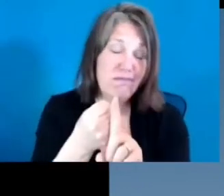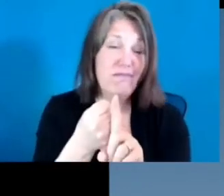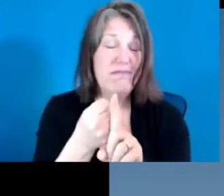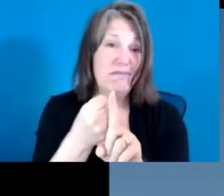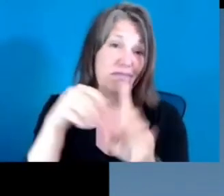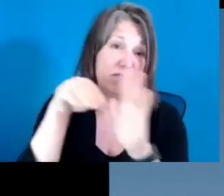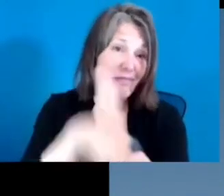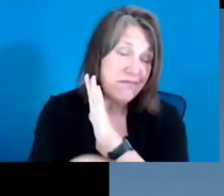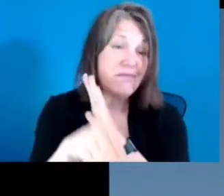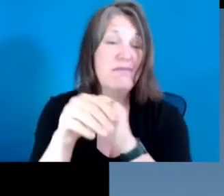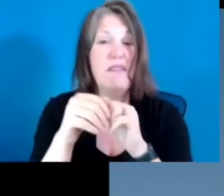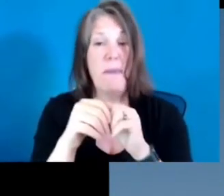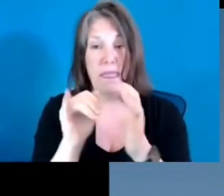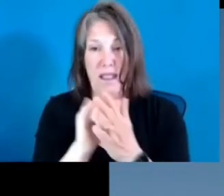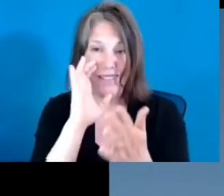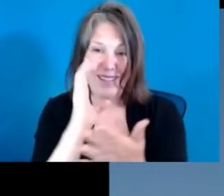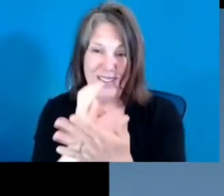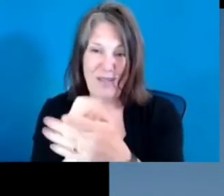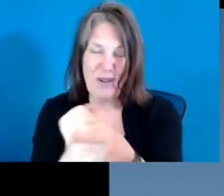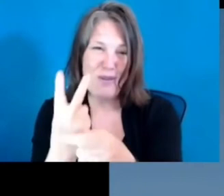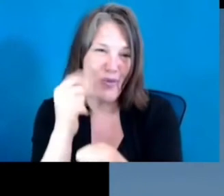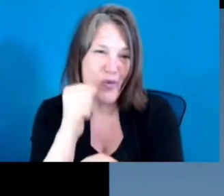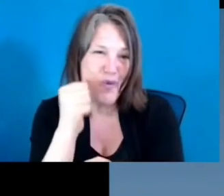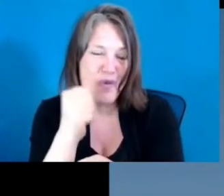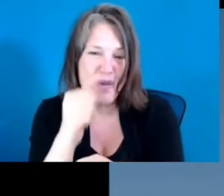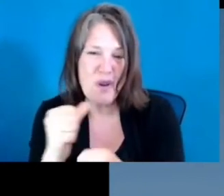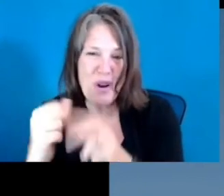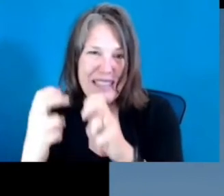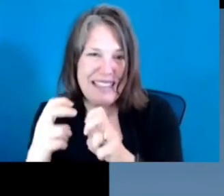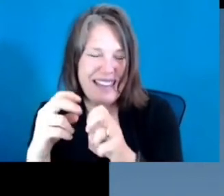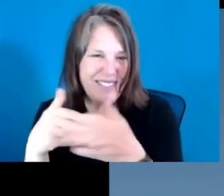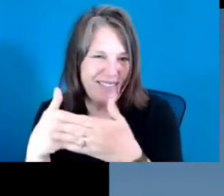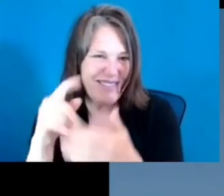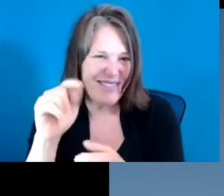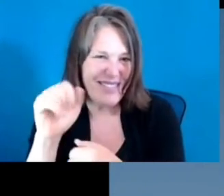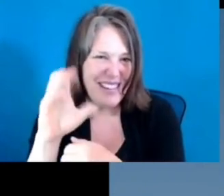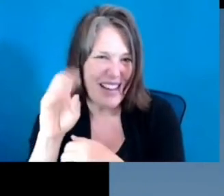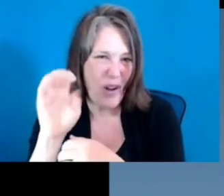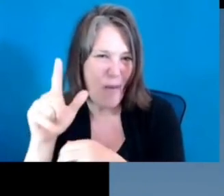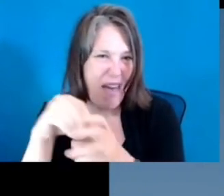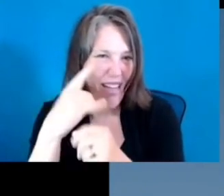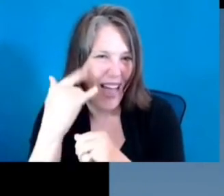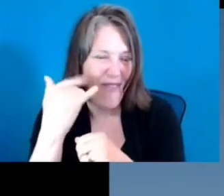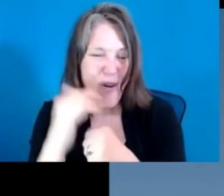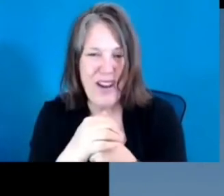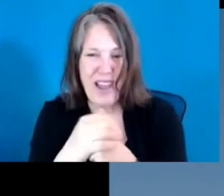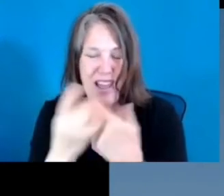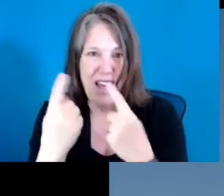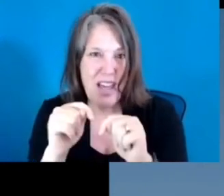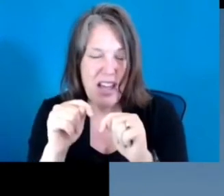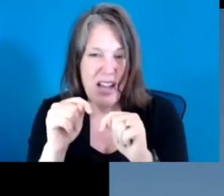of Taco Bell in California, trying to get access to the internet, which has become one of the symbols of the great